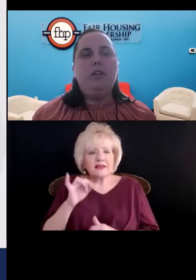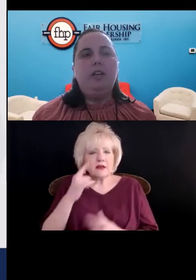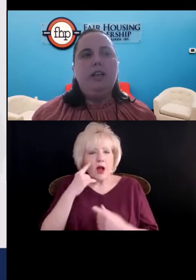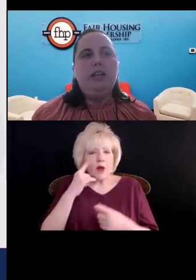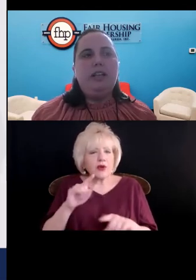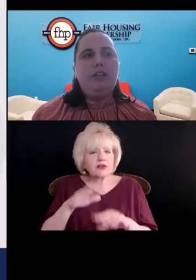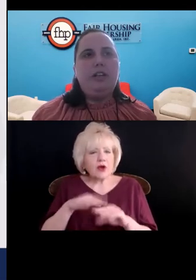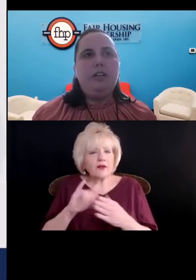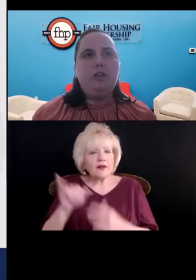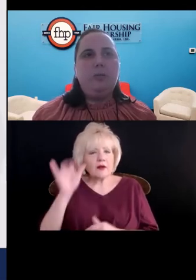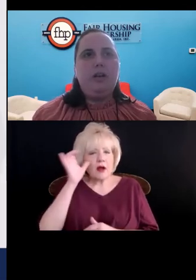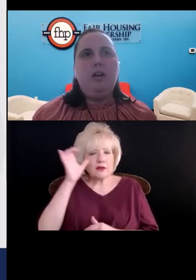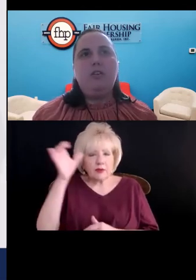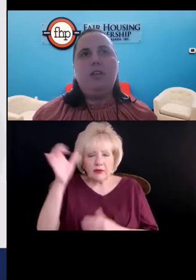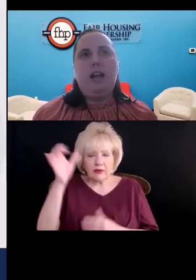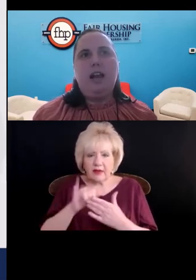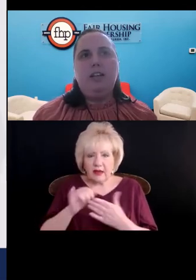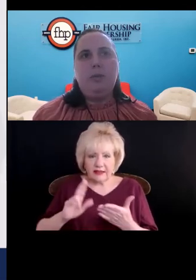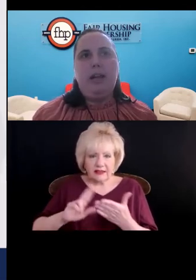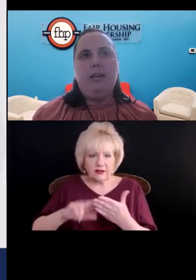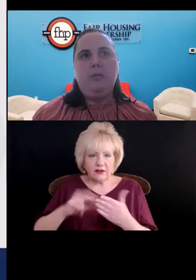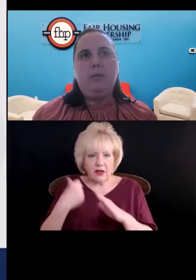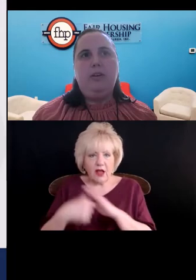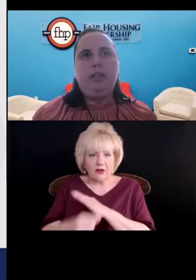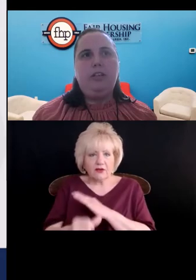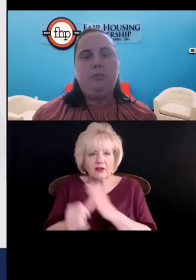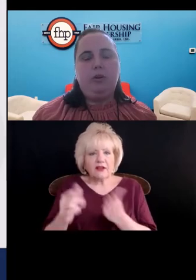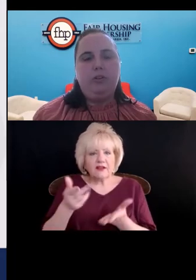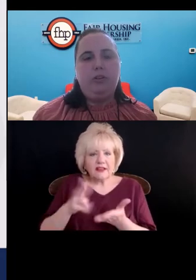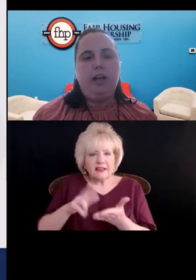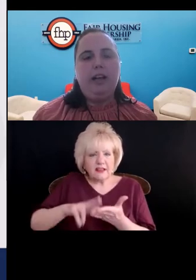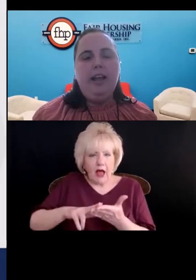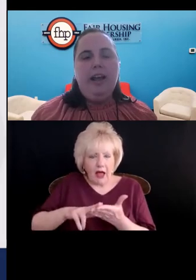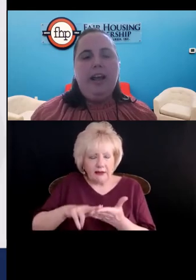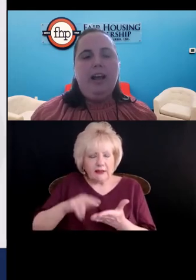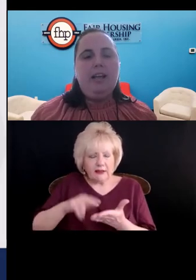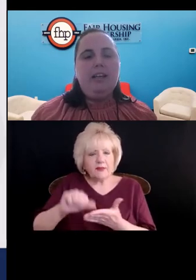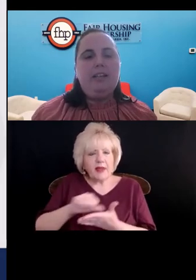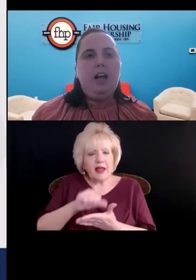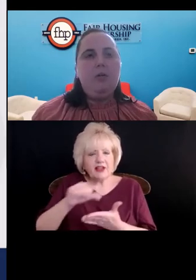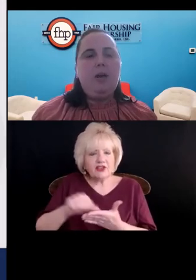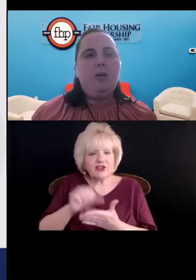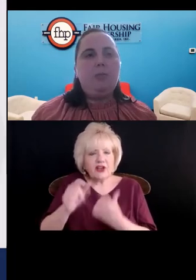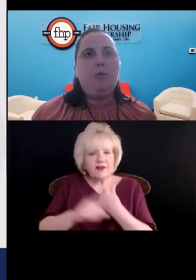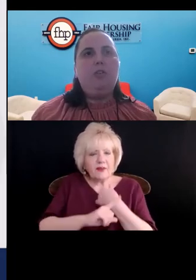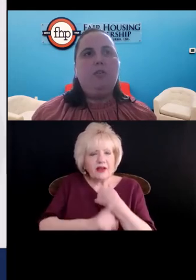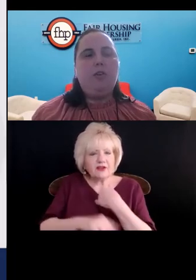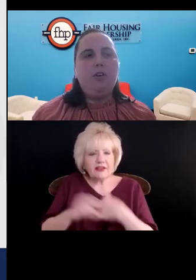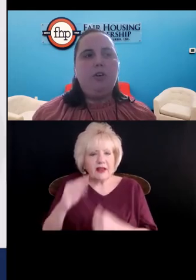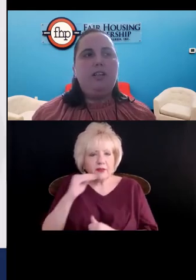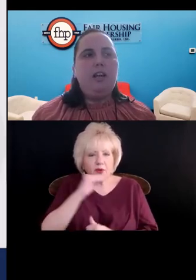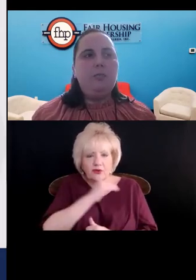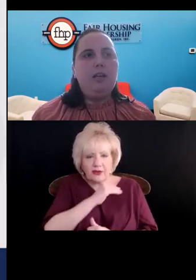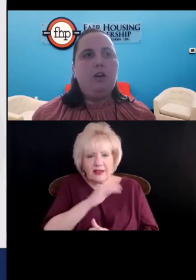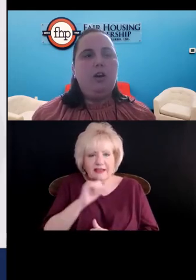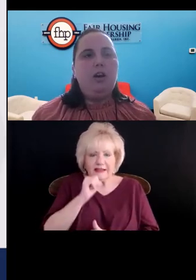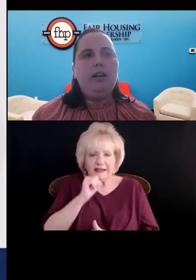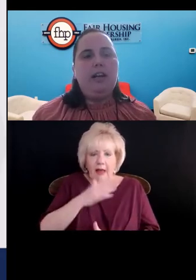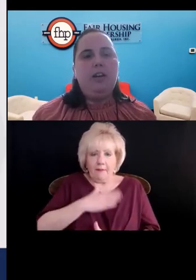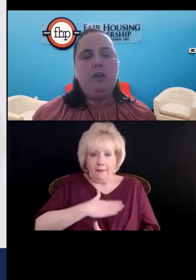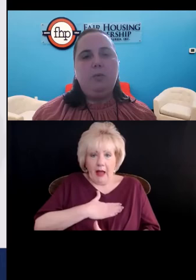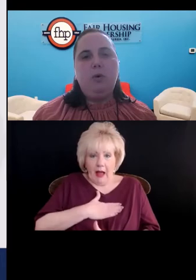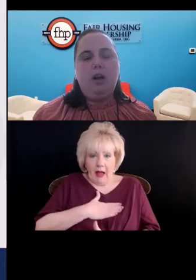the that the signature be under the signs and pains of penalties of virtue. It is not my preferred statement